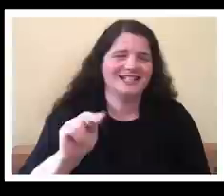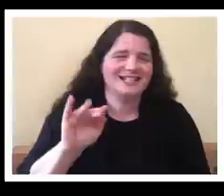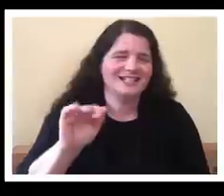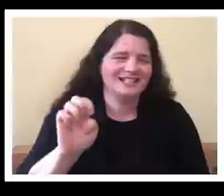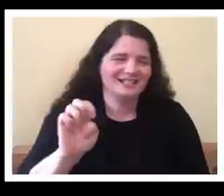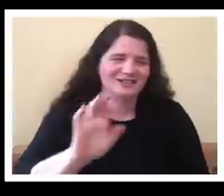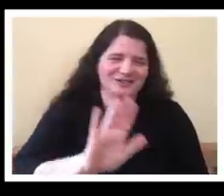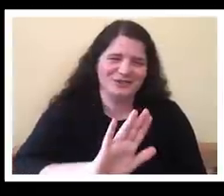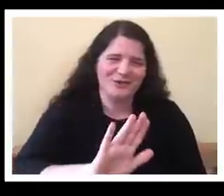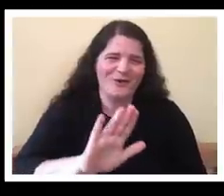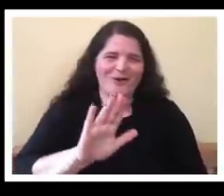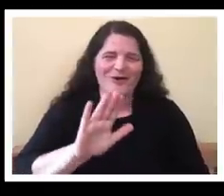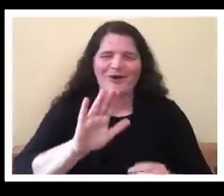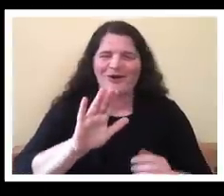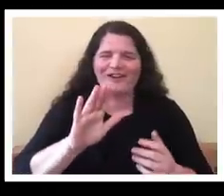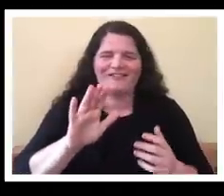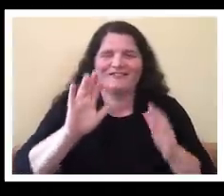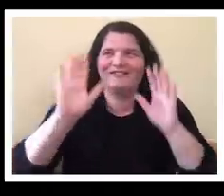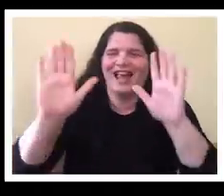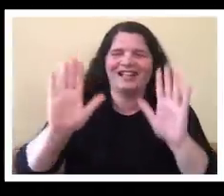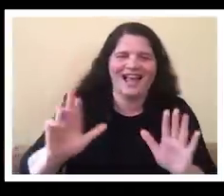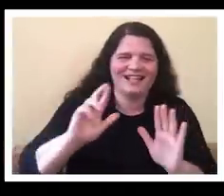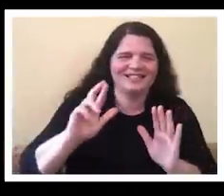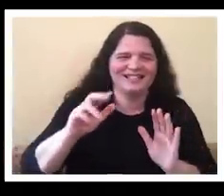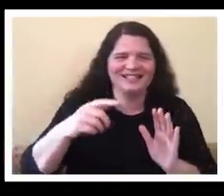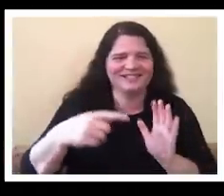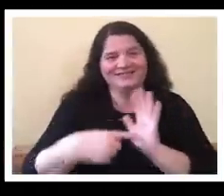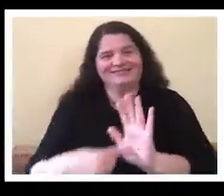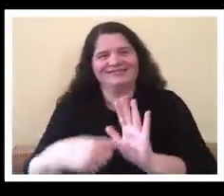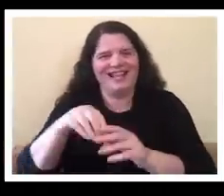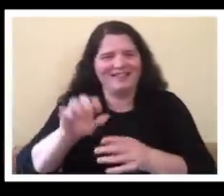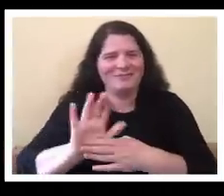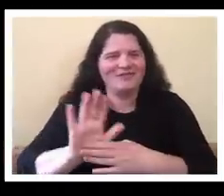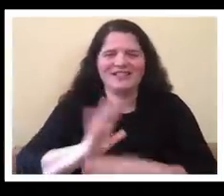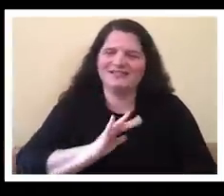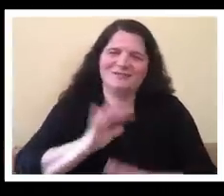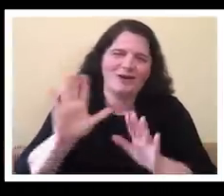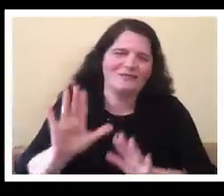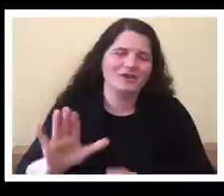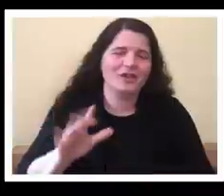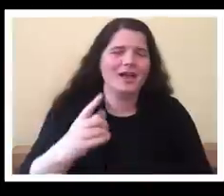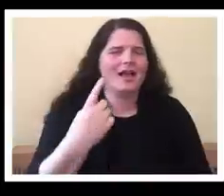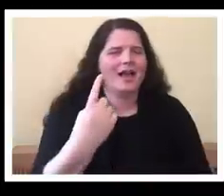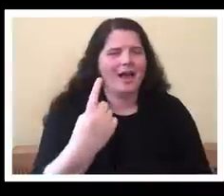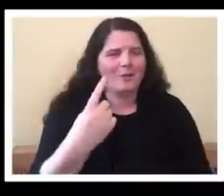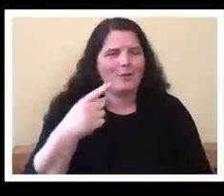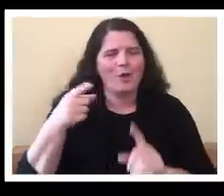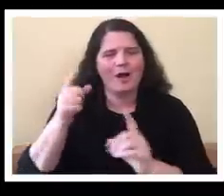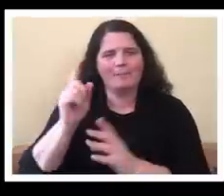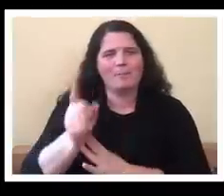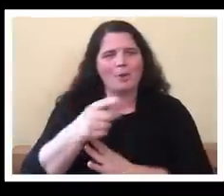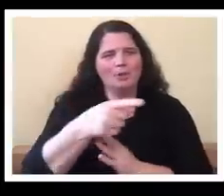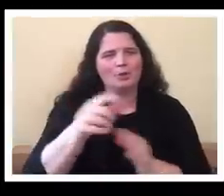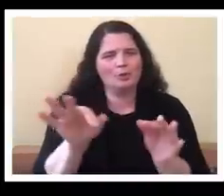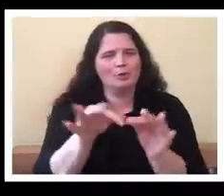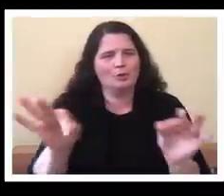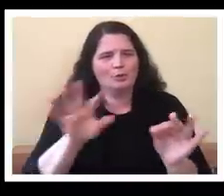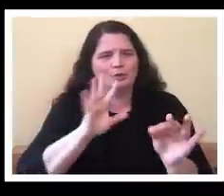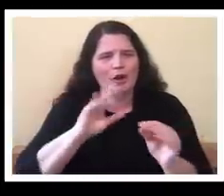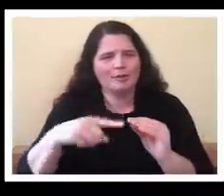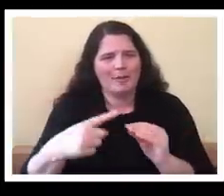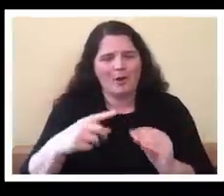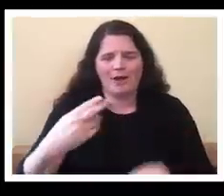uh you have this wonderful phrase uh uh a hierarchy of disability